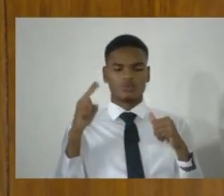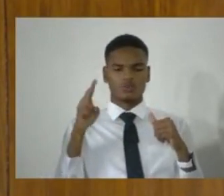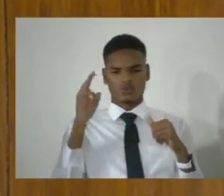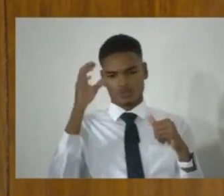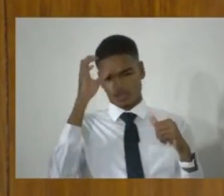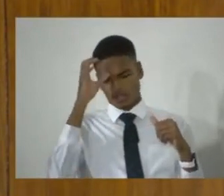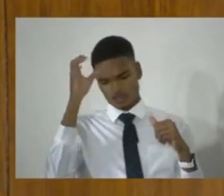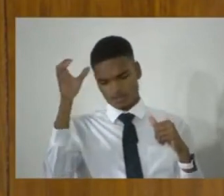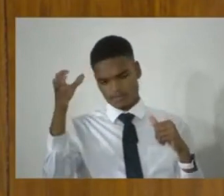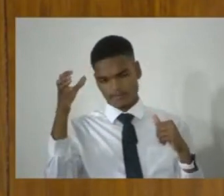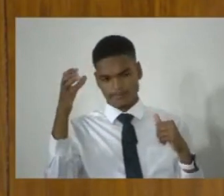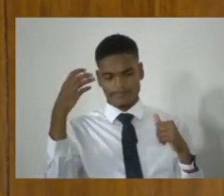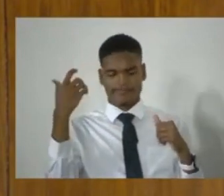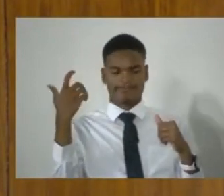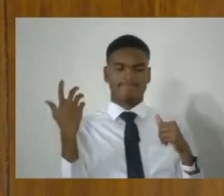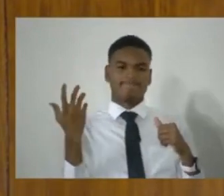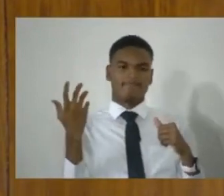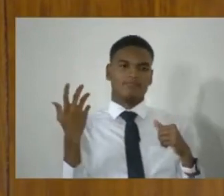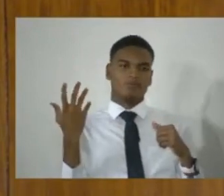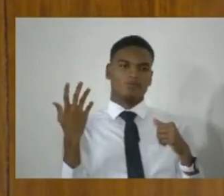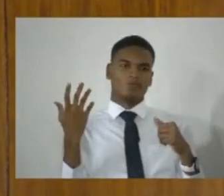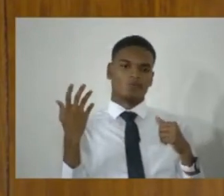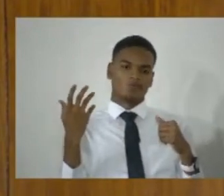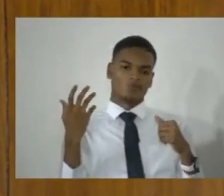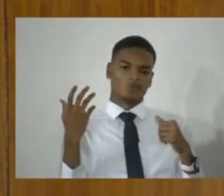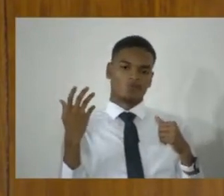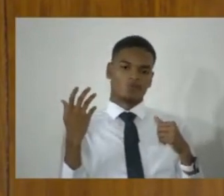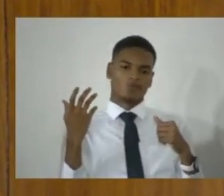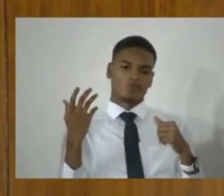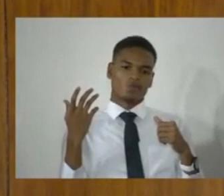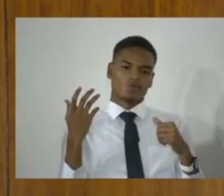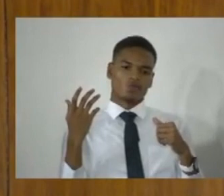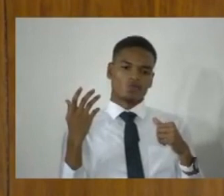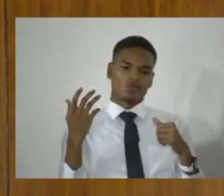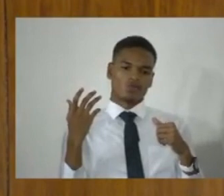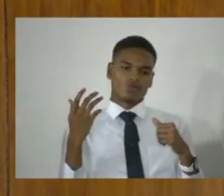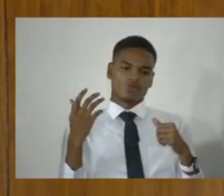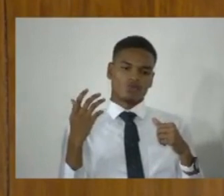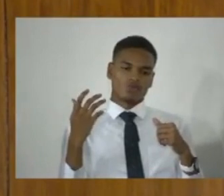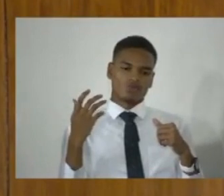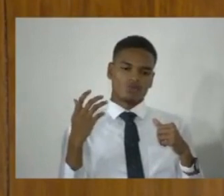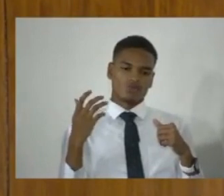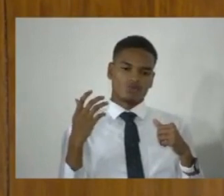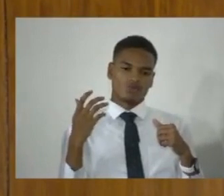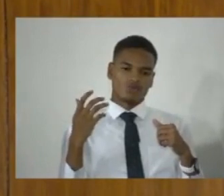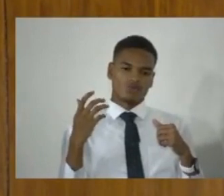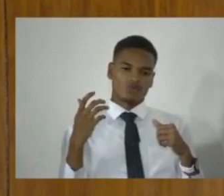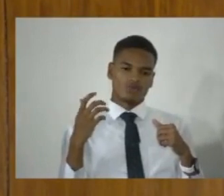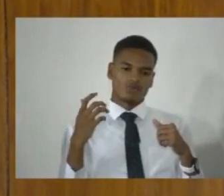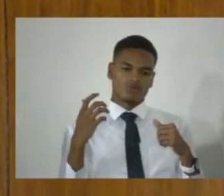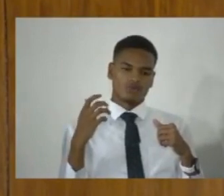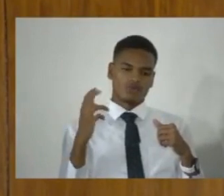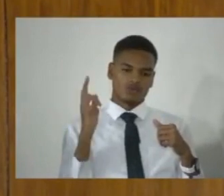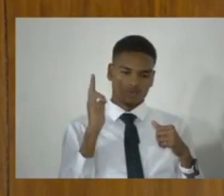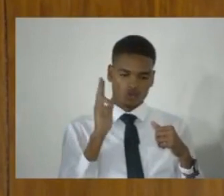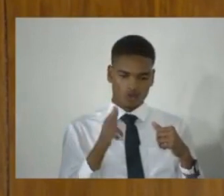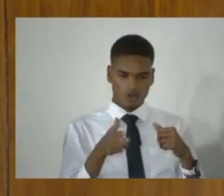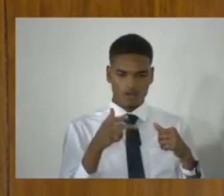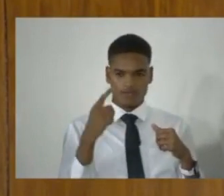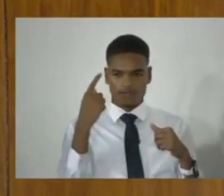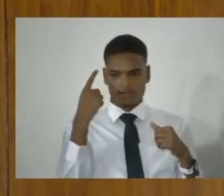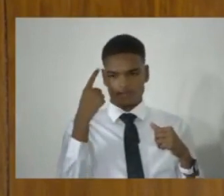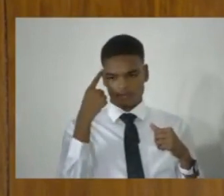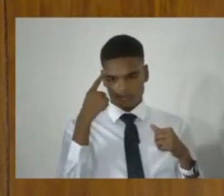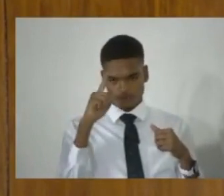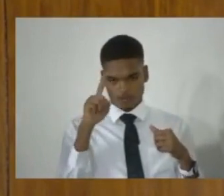firearms or ammunition regulated under part four.